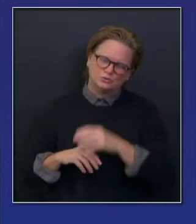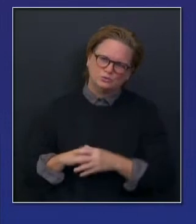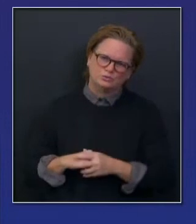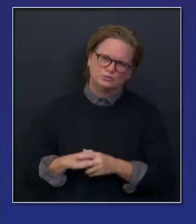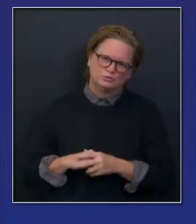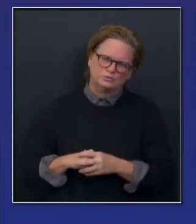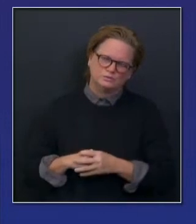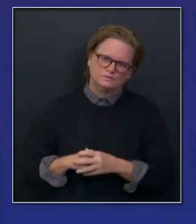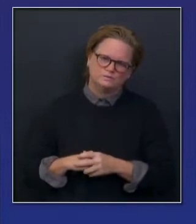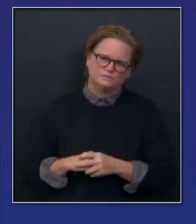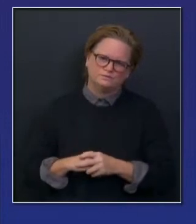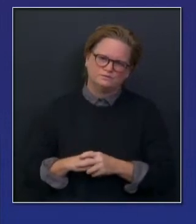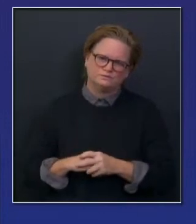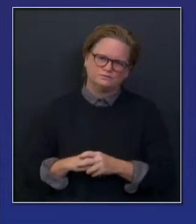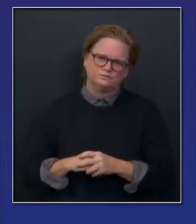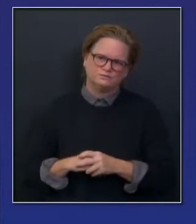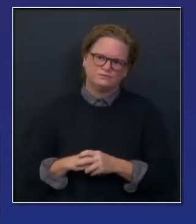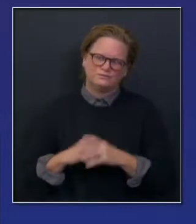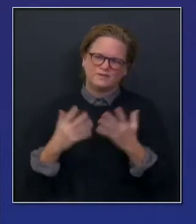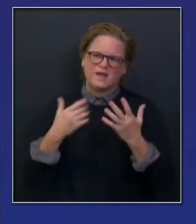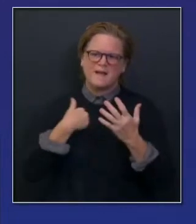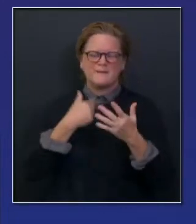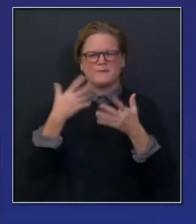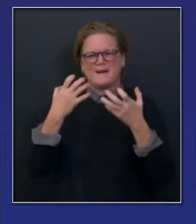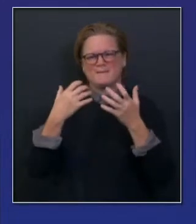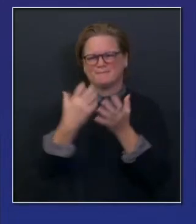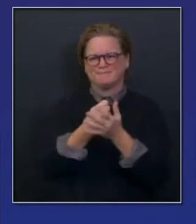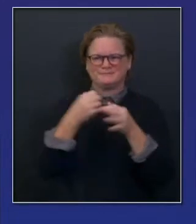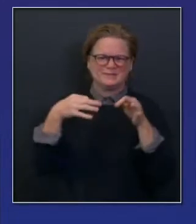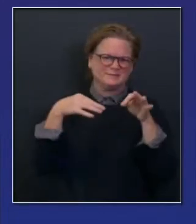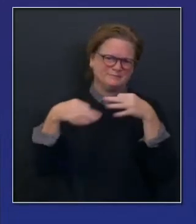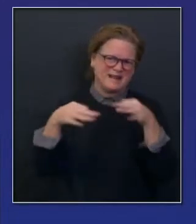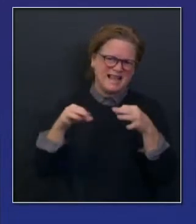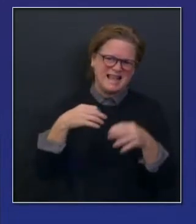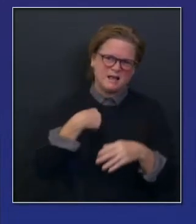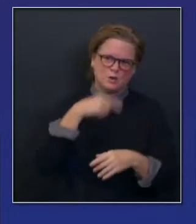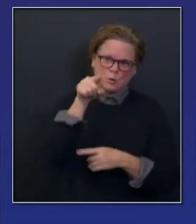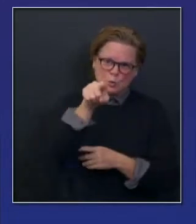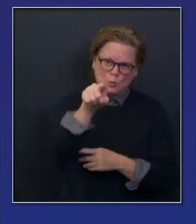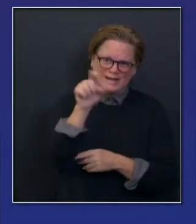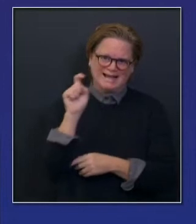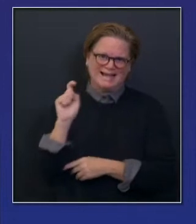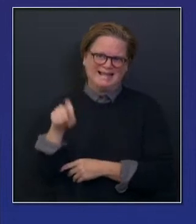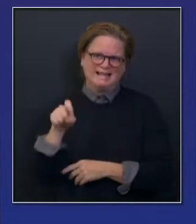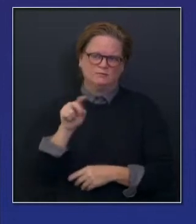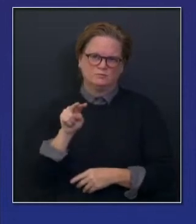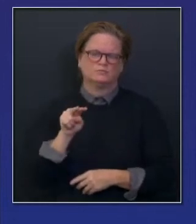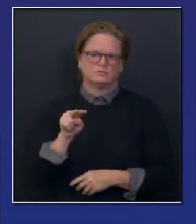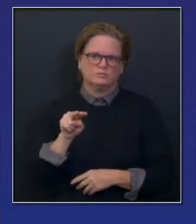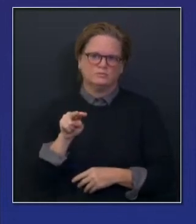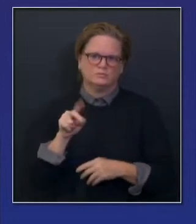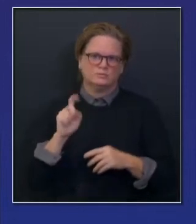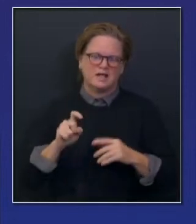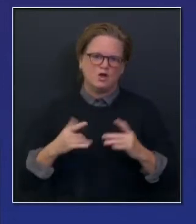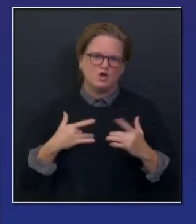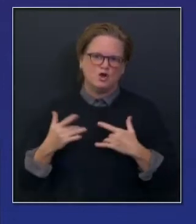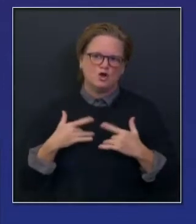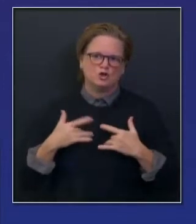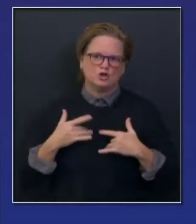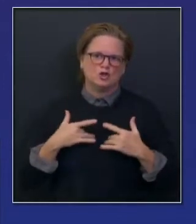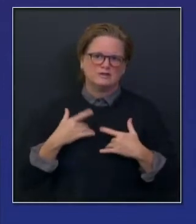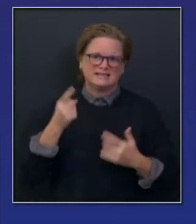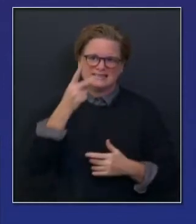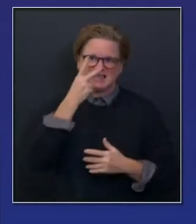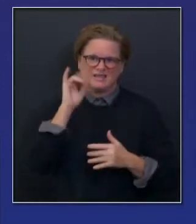moment, and tell you why this issue is top of mind. This slide should sum it up very well.